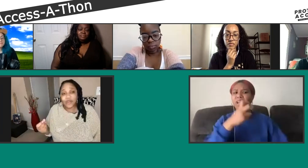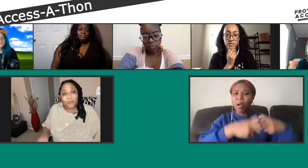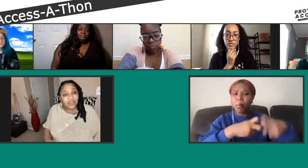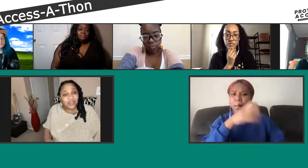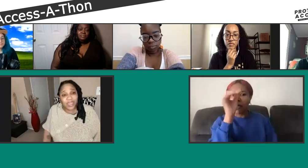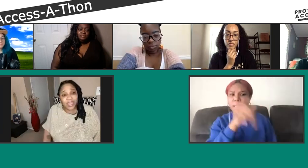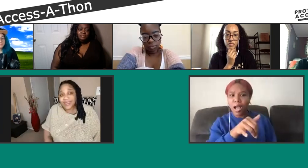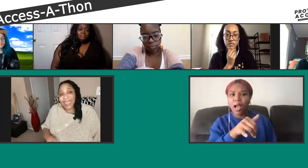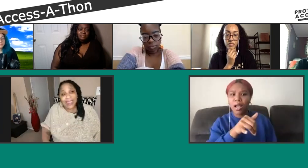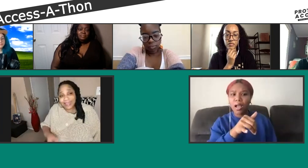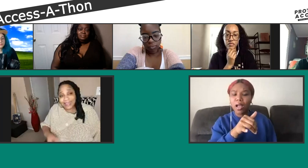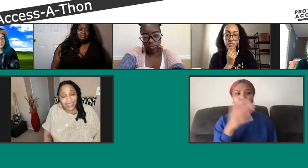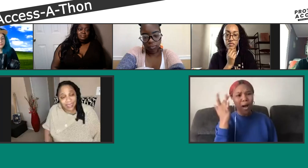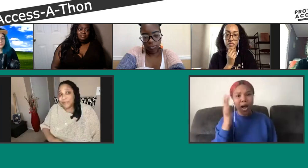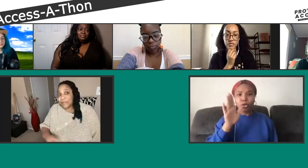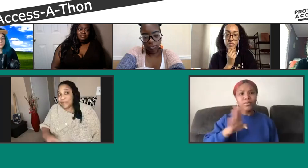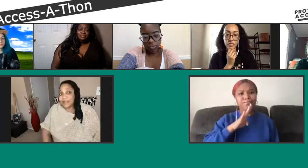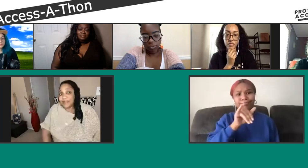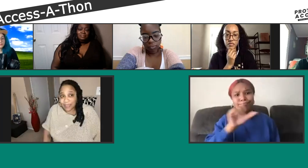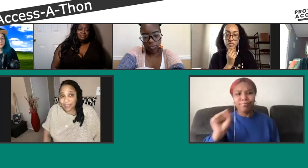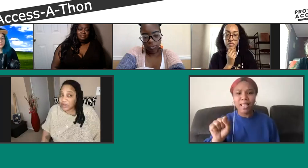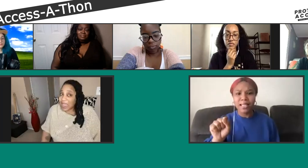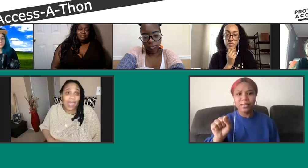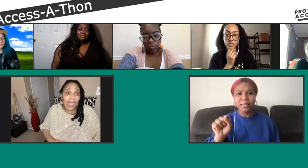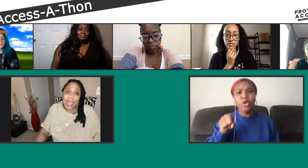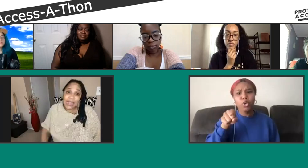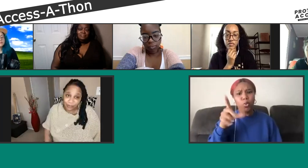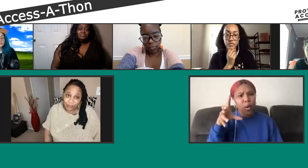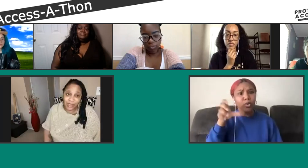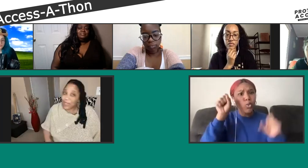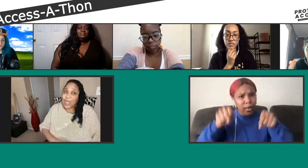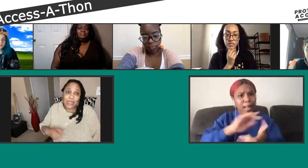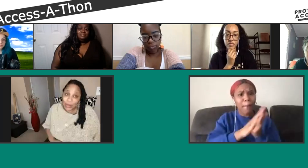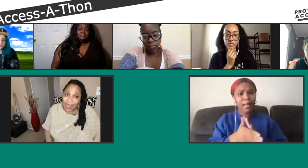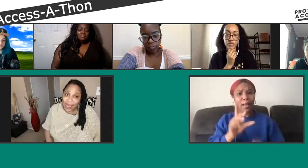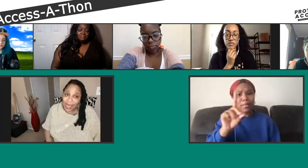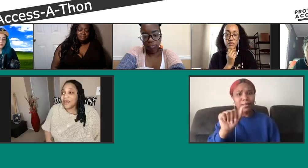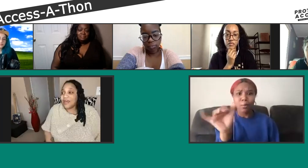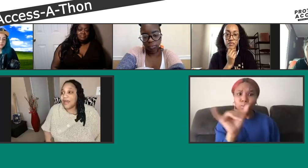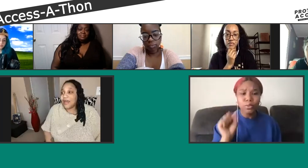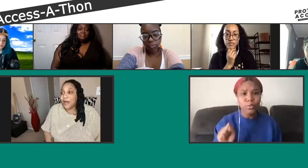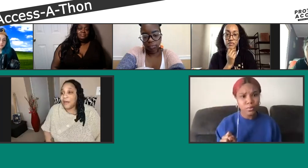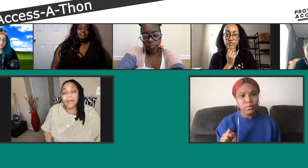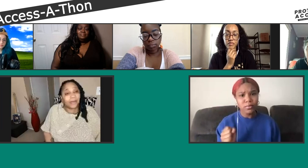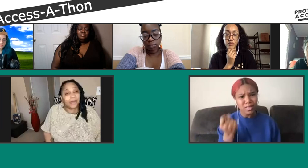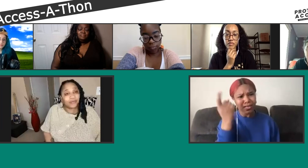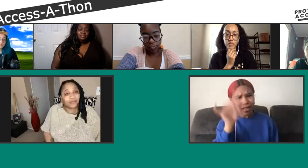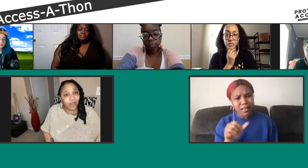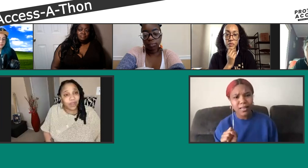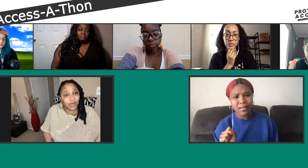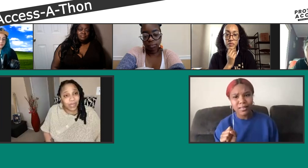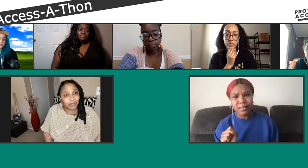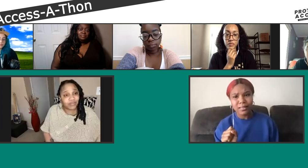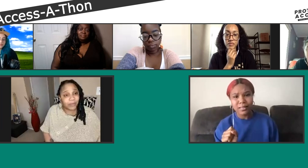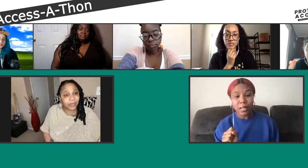Because your bitch ass ain't exempt from being disabled at any point in your lives. I'm T